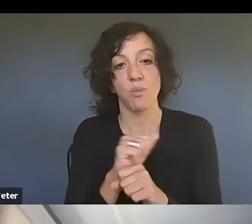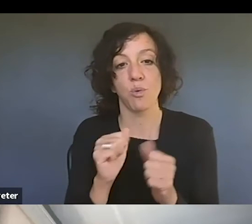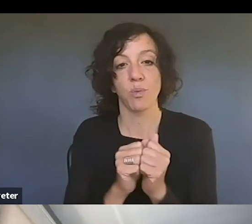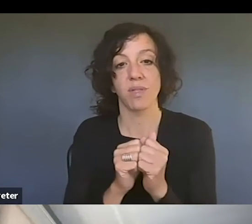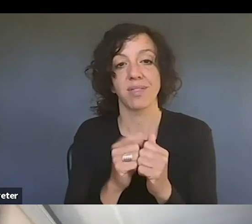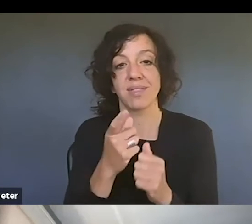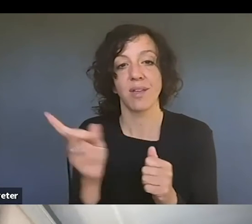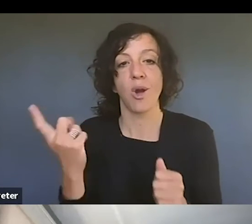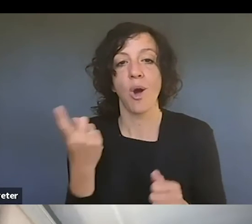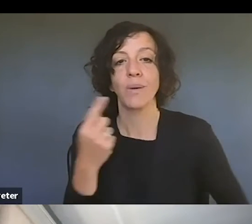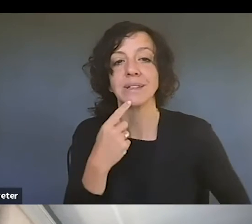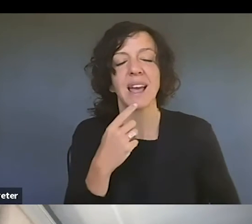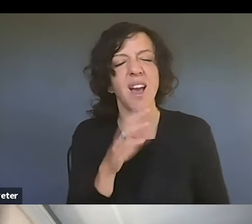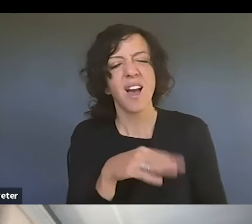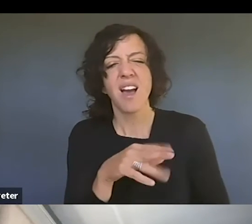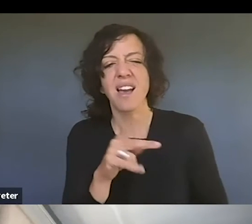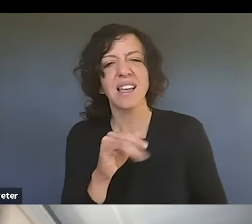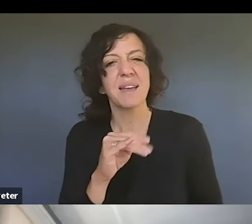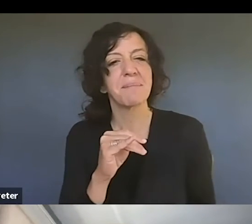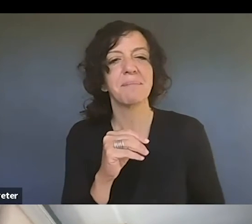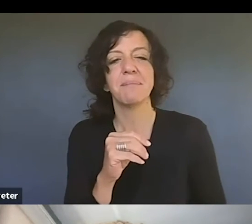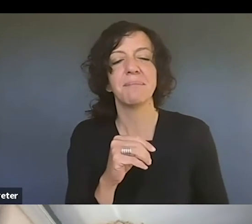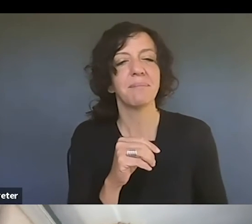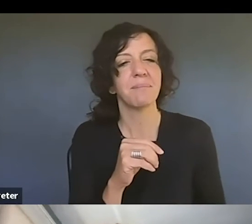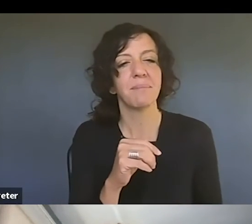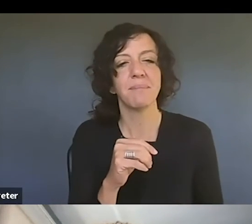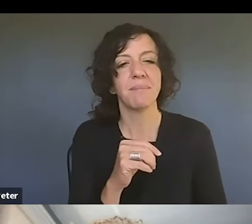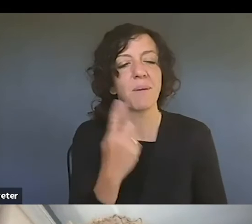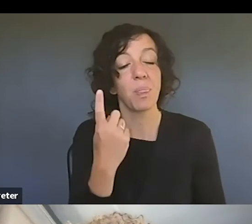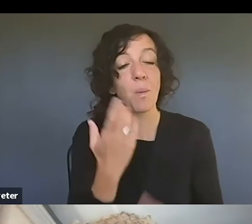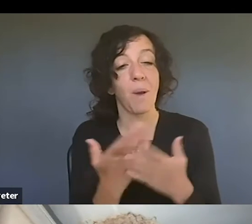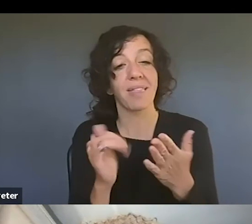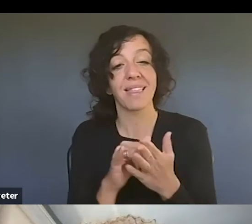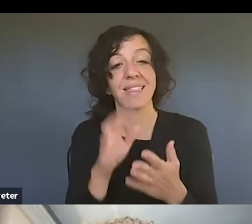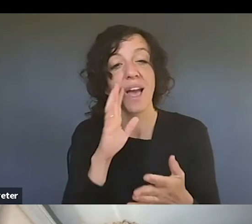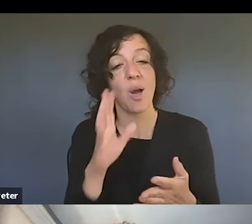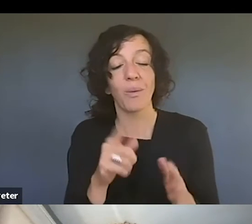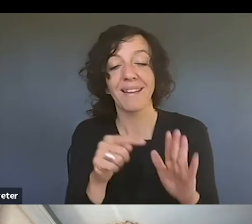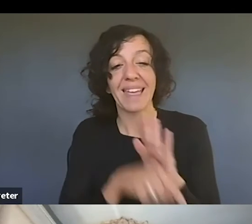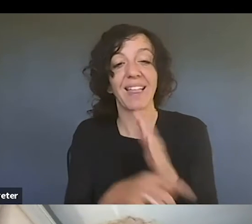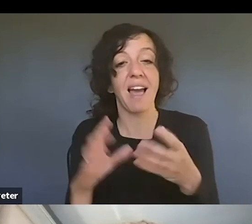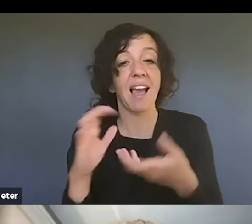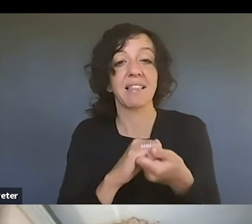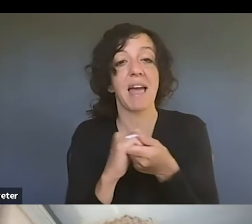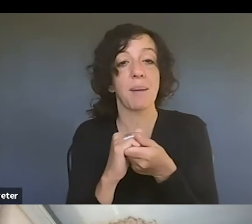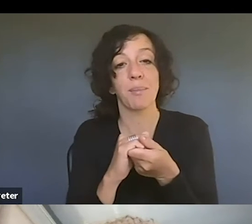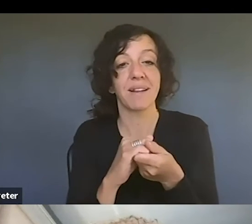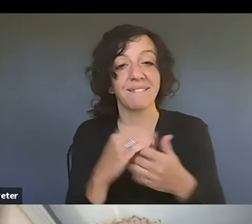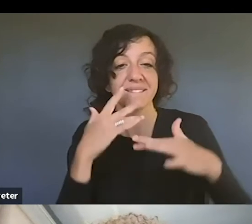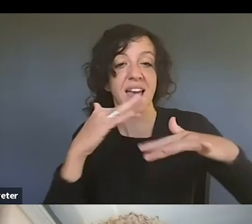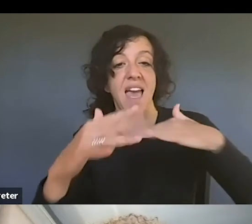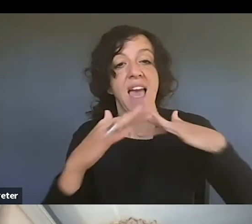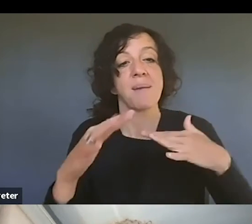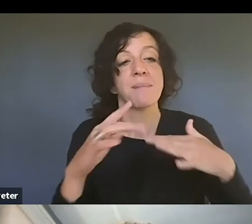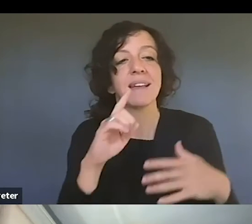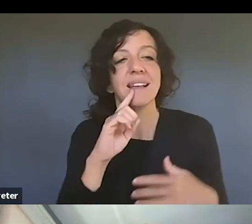they're always saying, know, Kim, the, there's nothing that kills a vibe more, right? And for everyone to say, Hey, how do we want to split